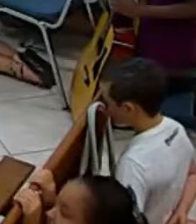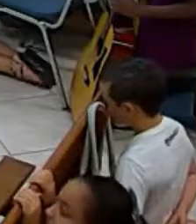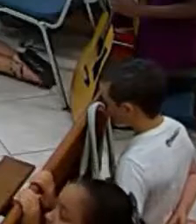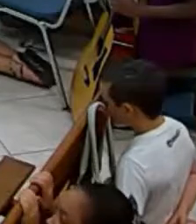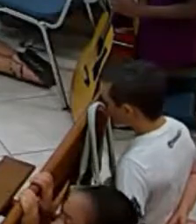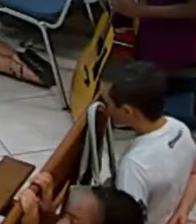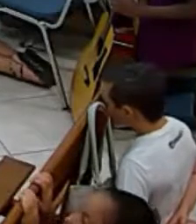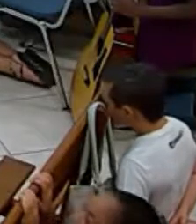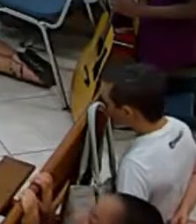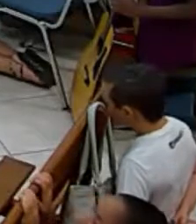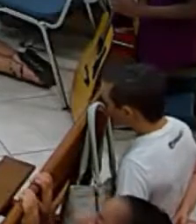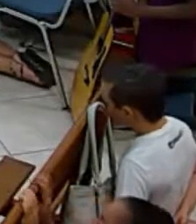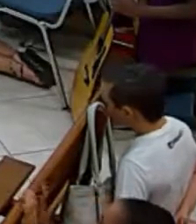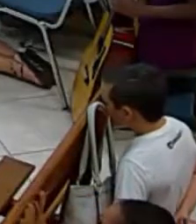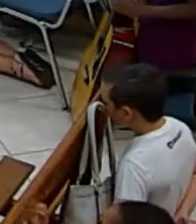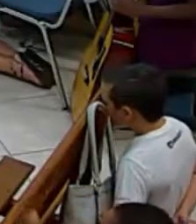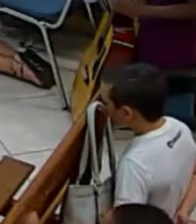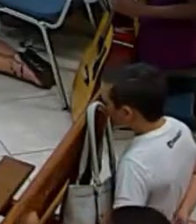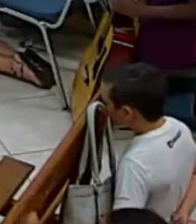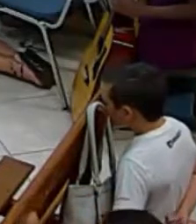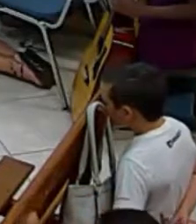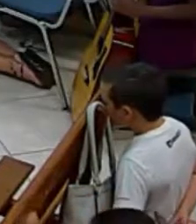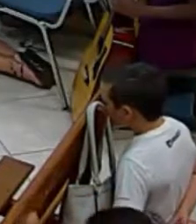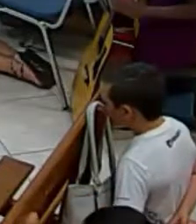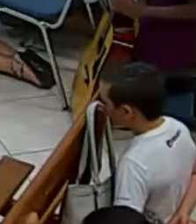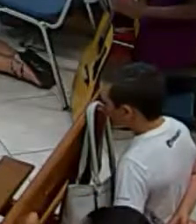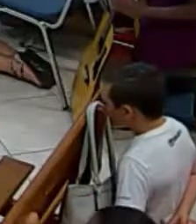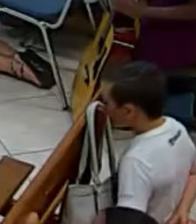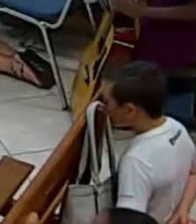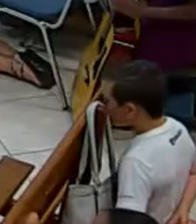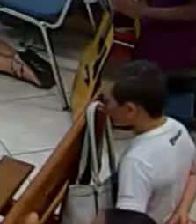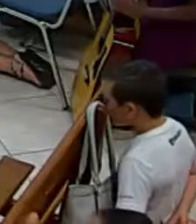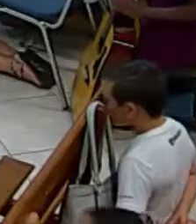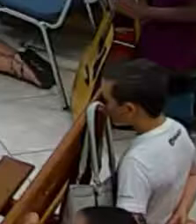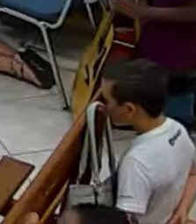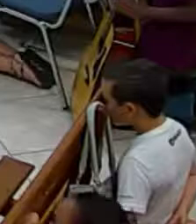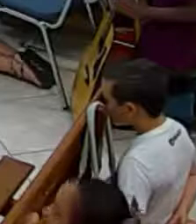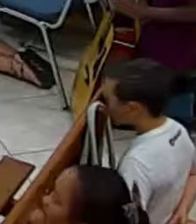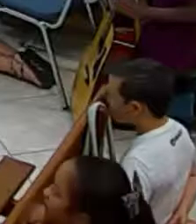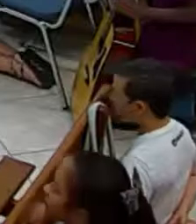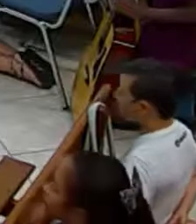work in this place. We pray to you for this victory in the Holy Name of Jesus. Amen.